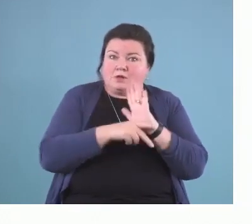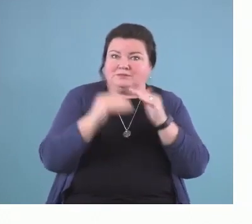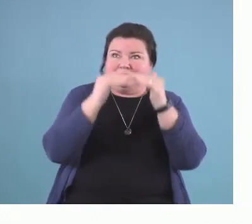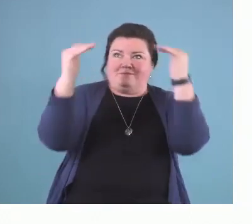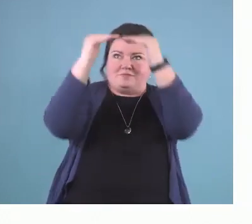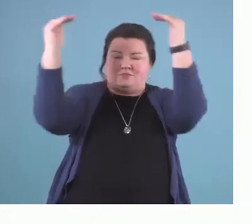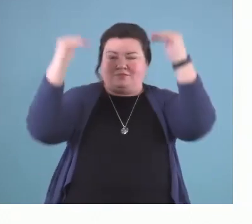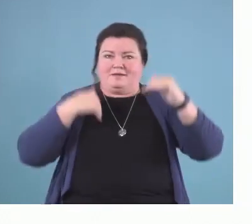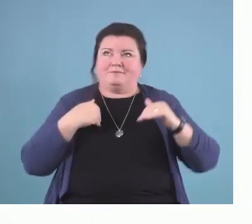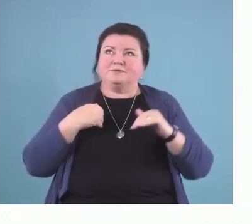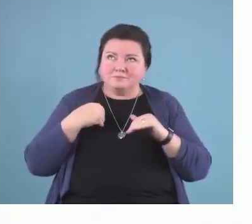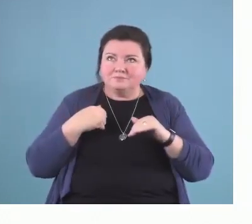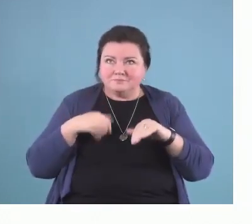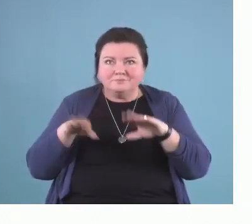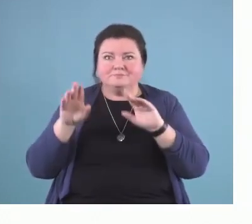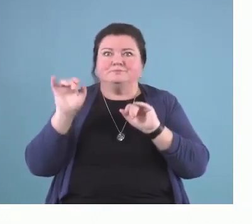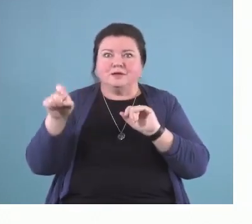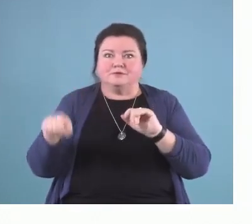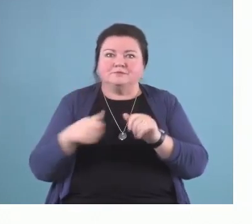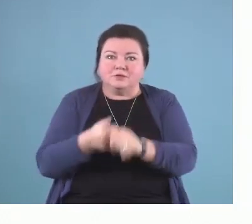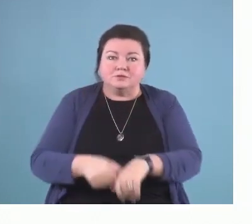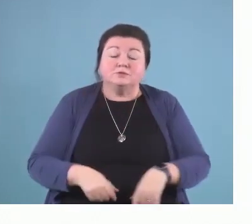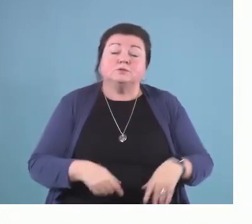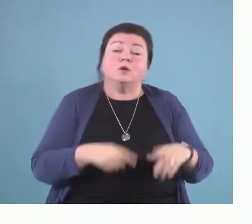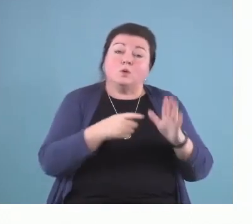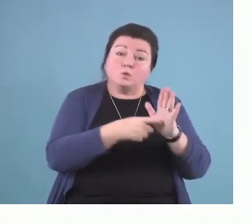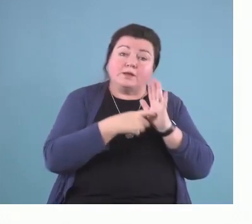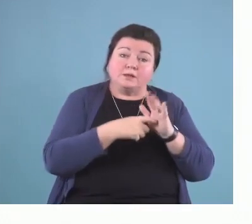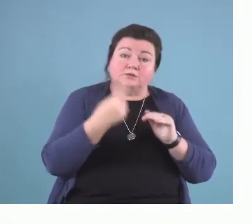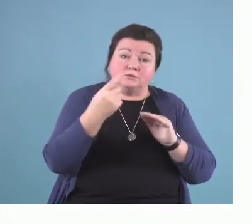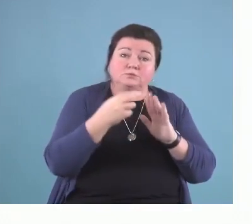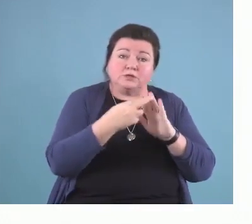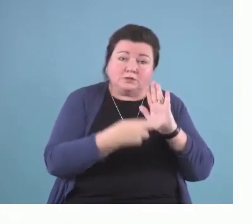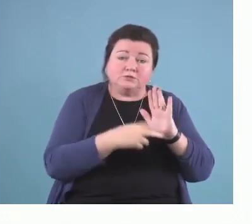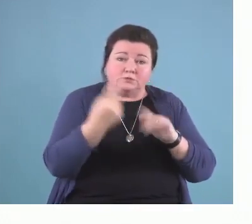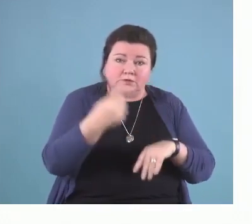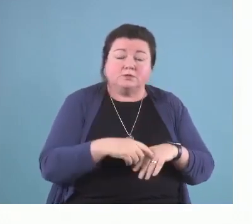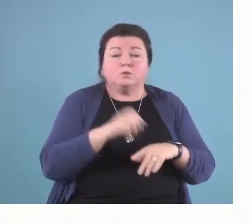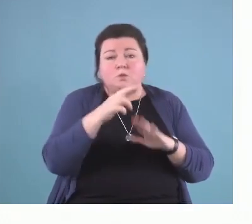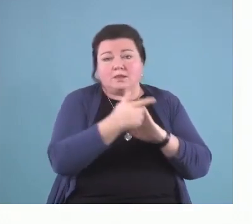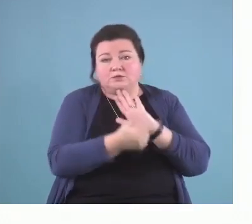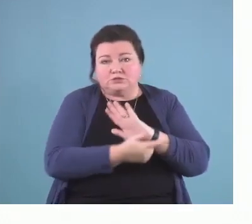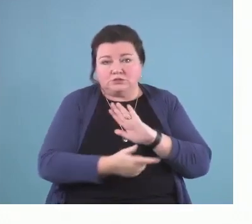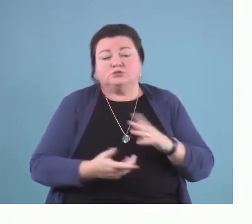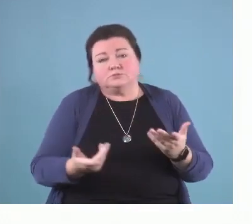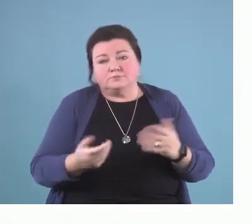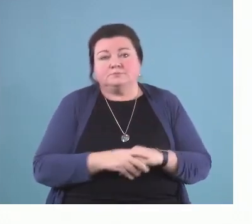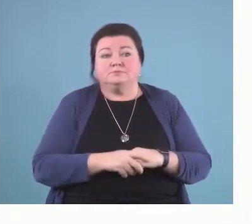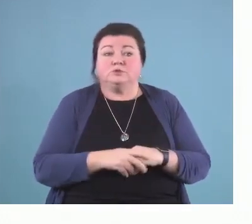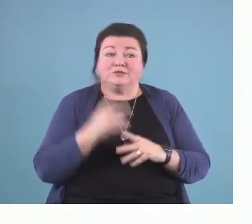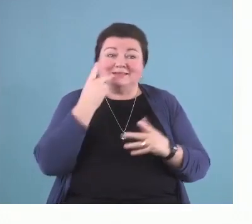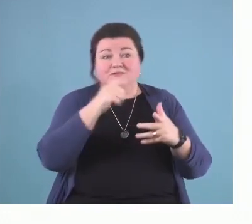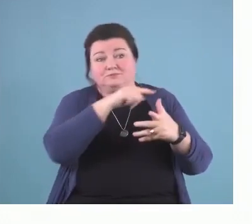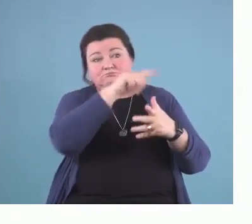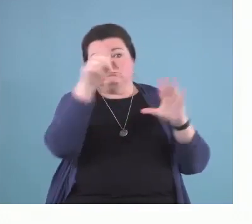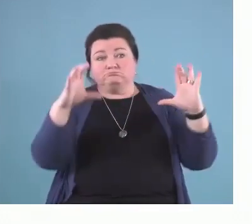change someone's behavior. Regulation is one of them. Legislation is another. So, you can see how this can work